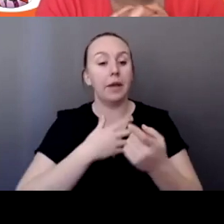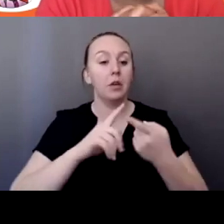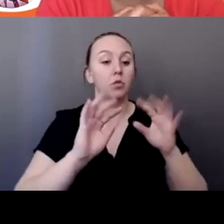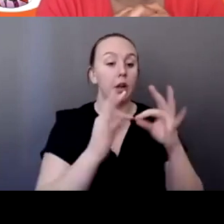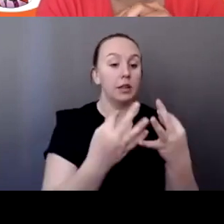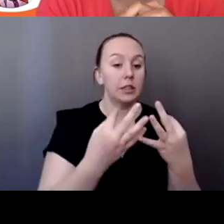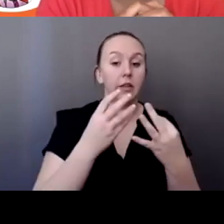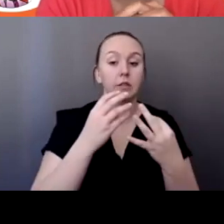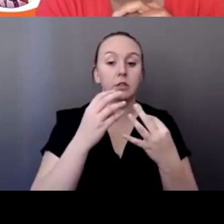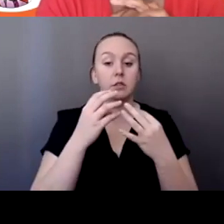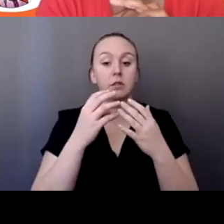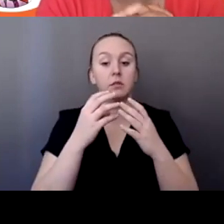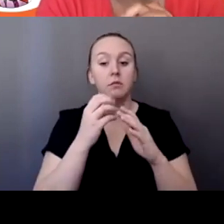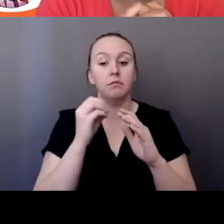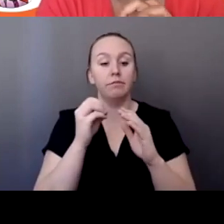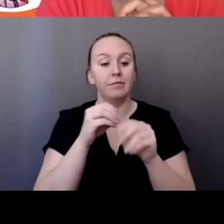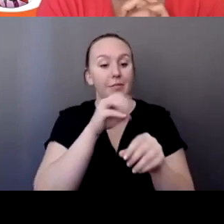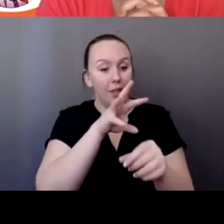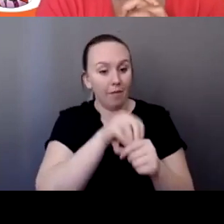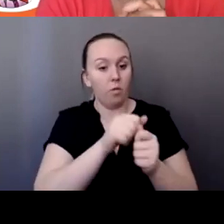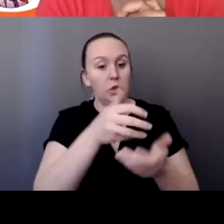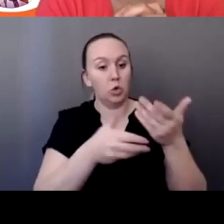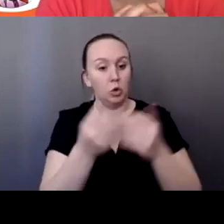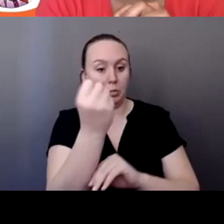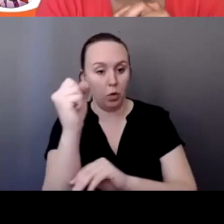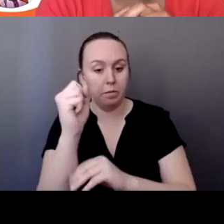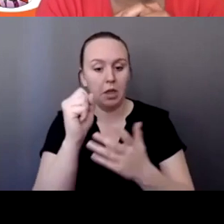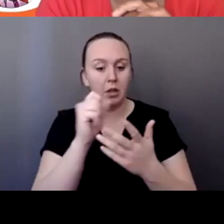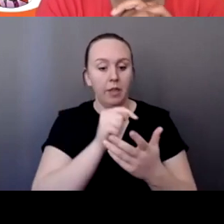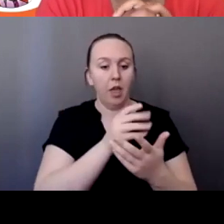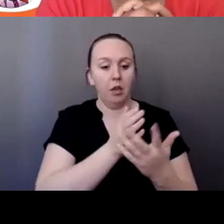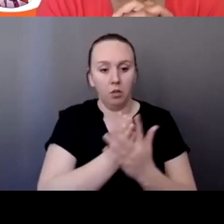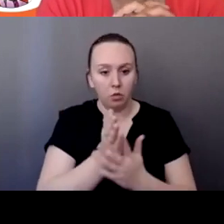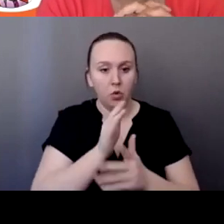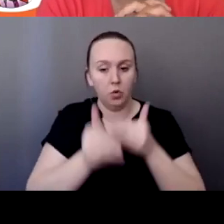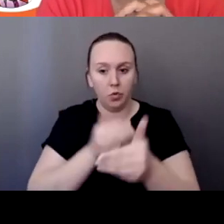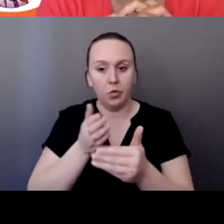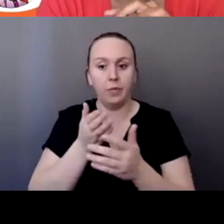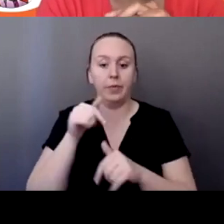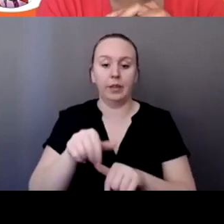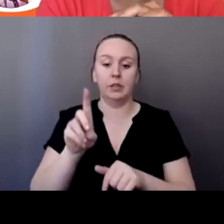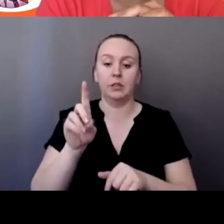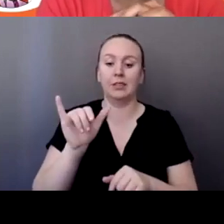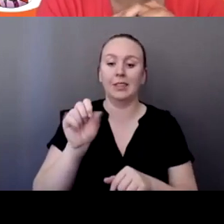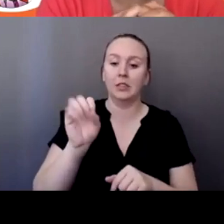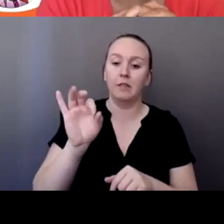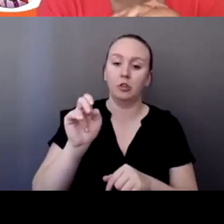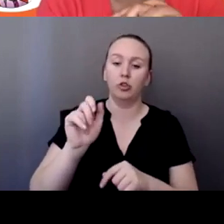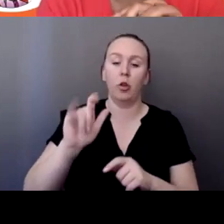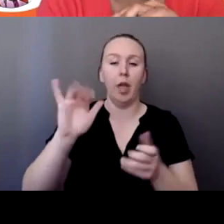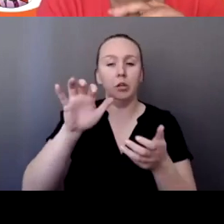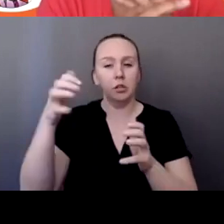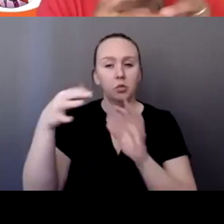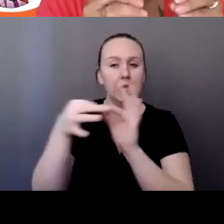movement spaces navigate this really dysfunctional relationships our communities have with police officers, right? The police